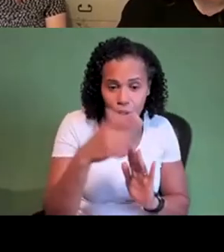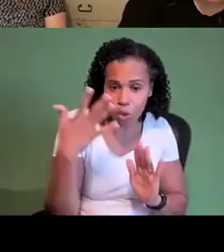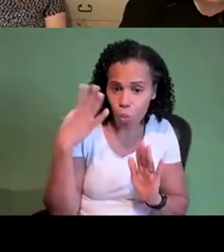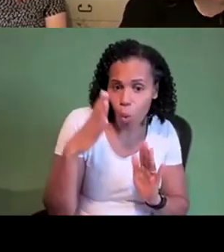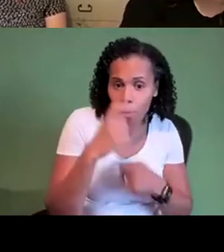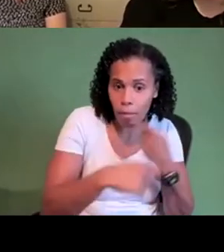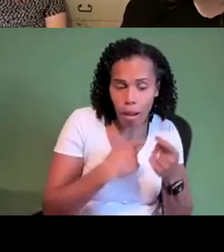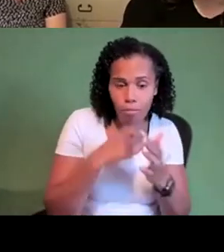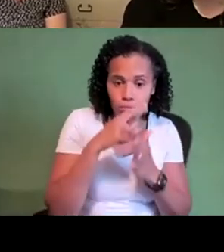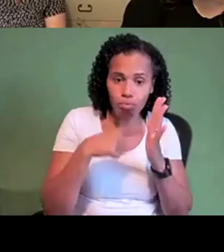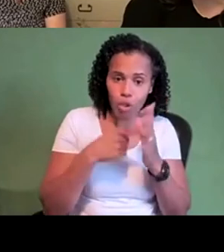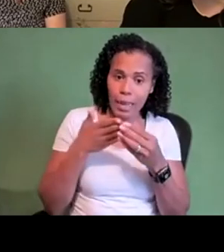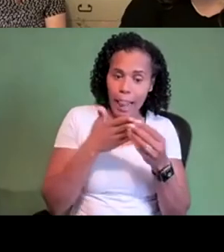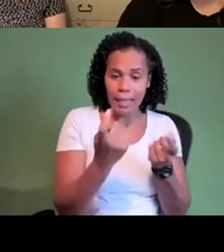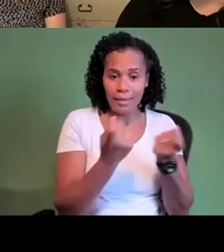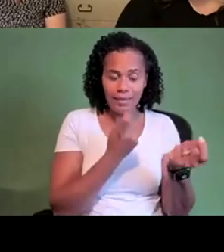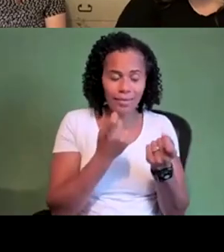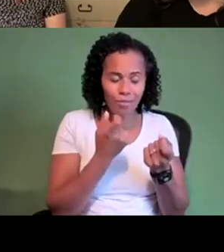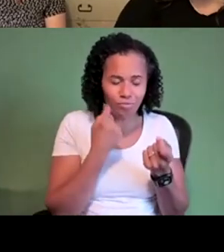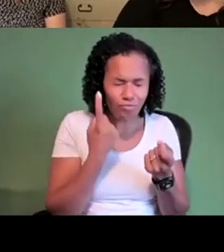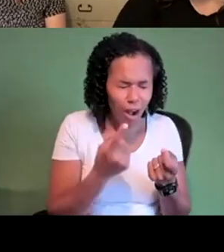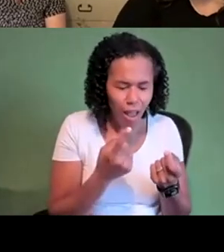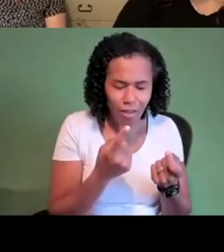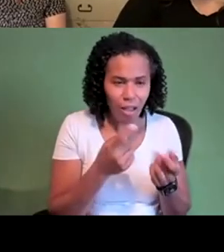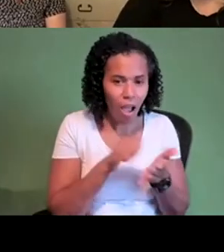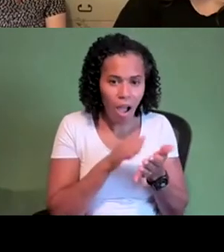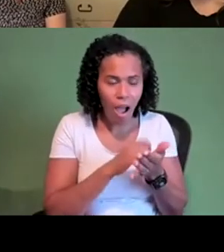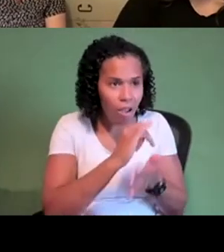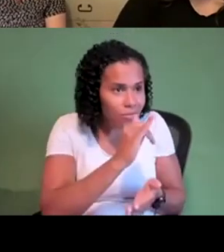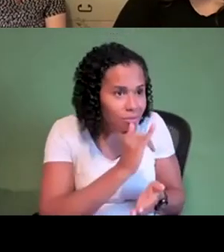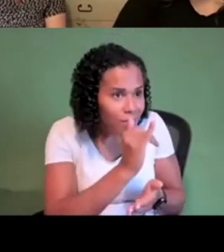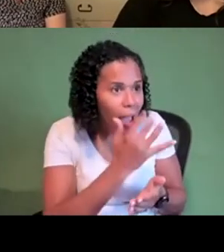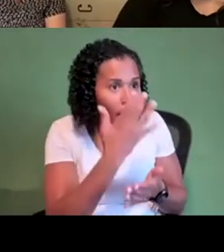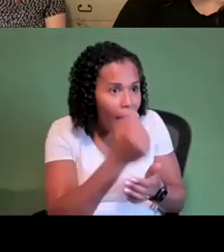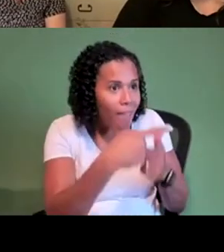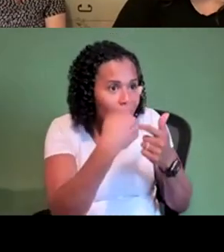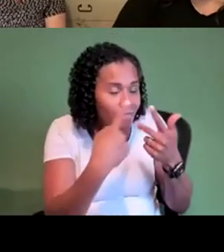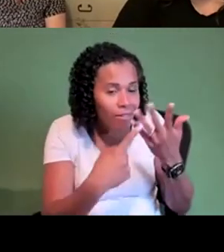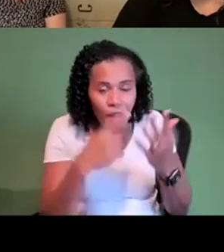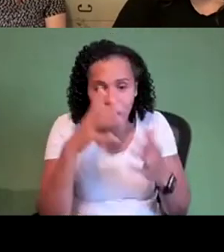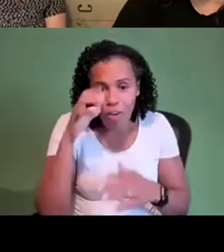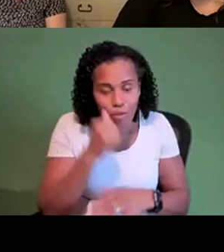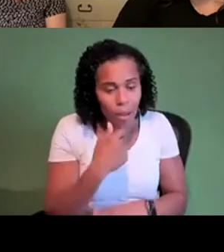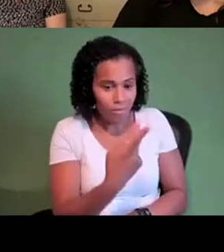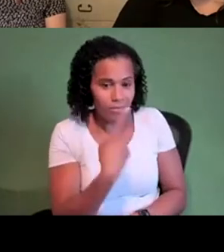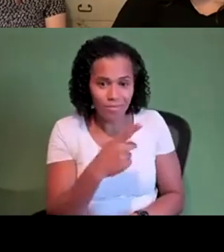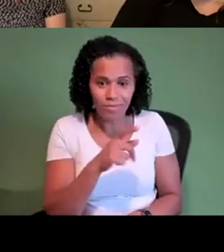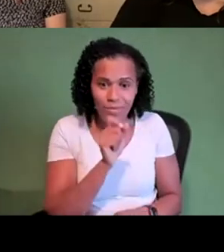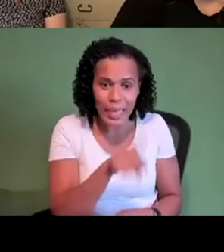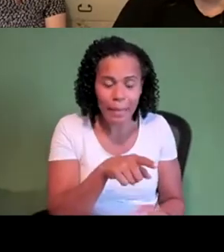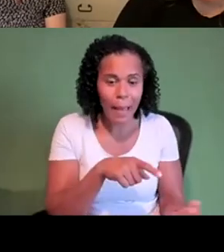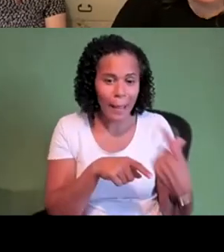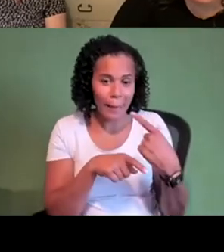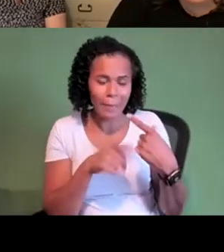lead as i was and and you know creating projects around our own needs and i remember in an email to me anna when you first